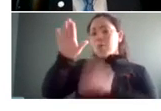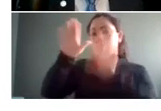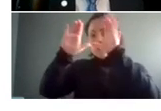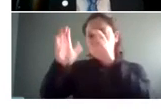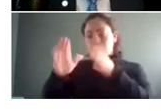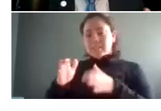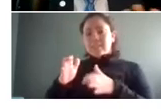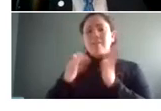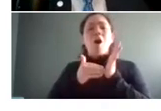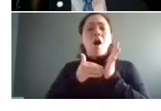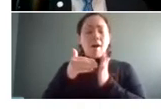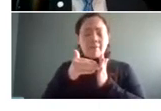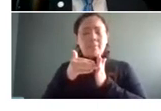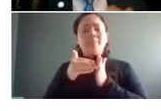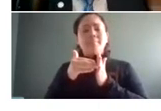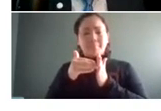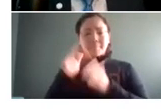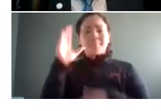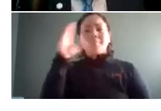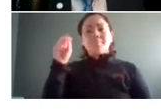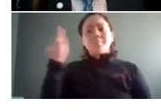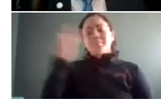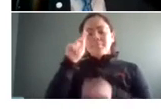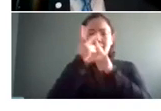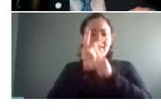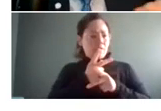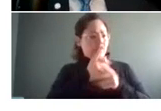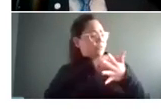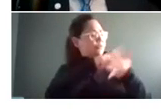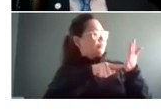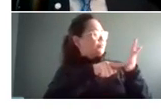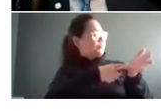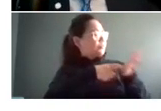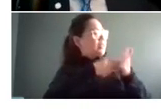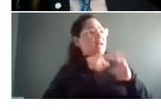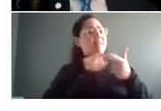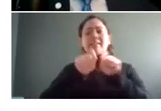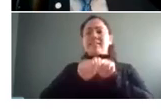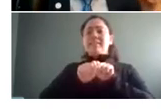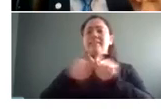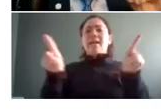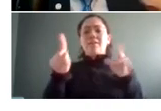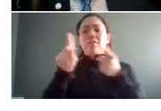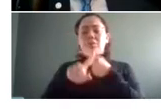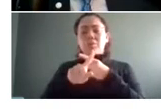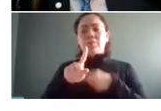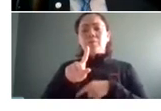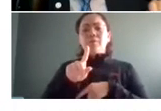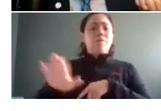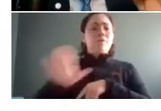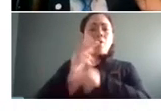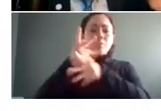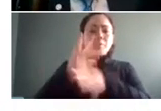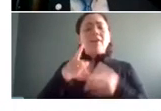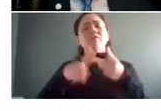often employers you know figure out the criteria and then they send that criteria off to their frontline supervisors